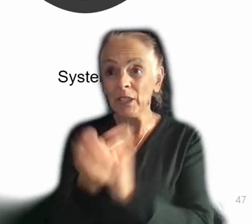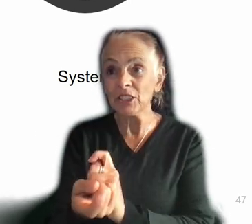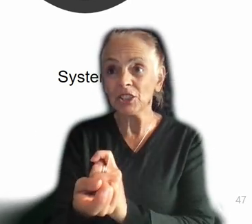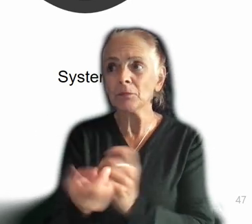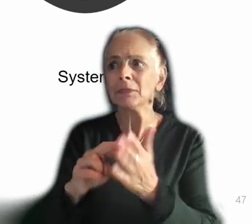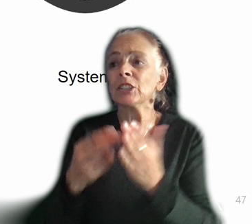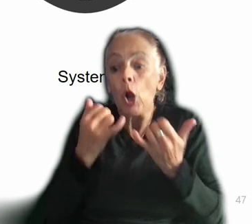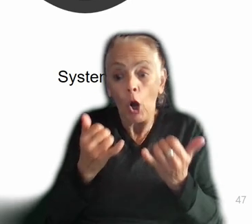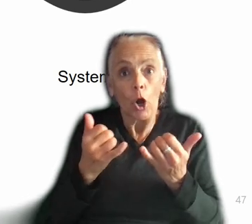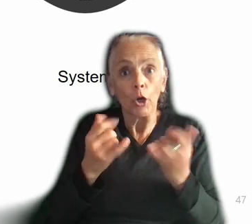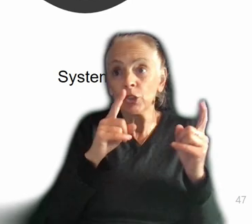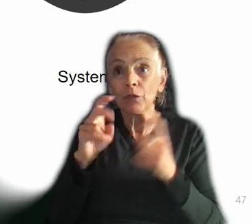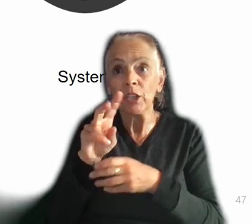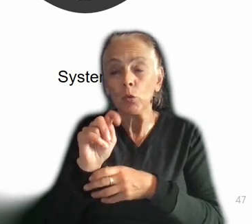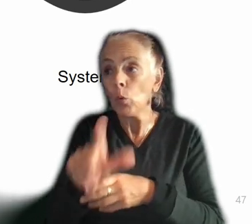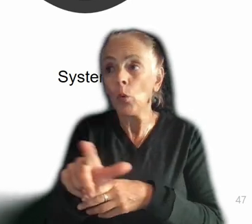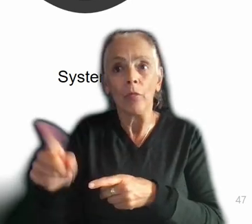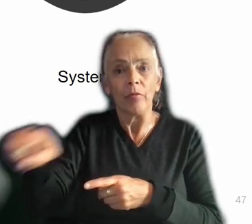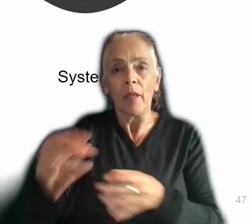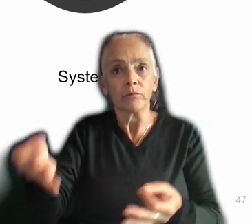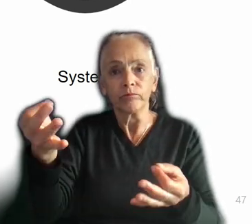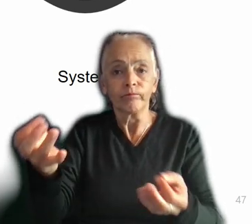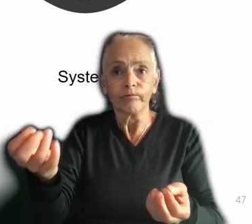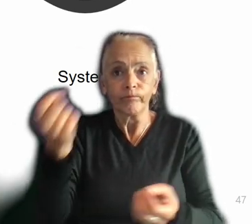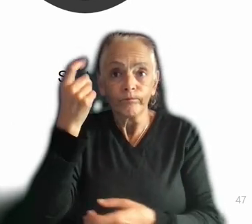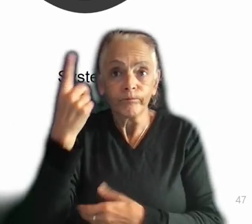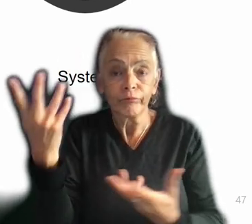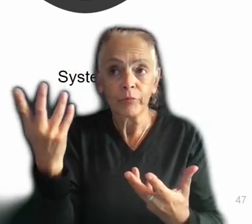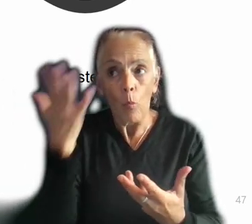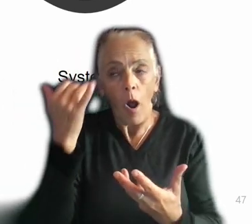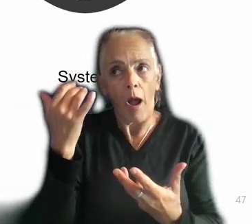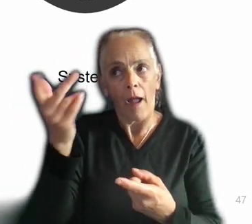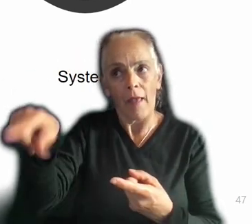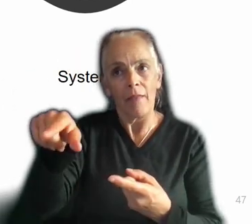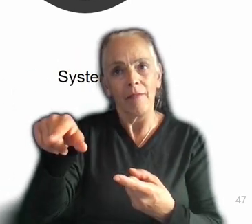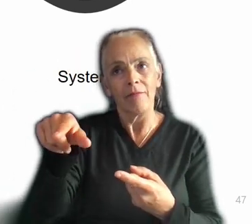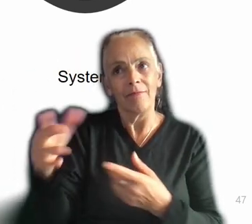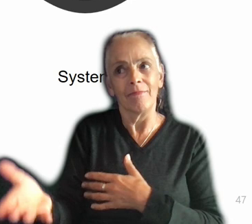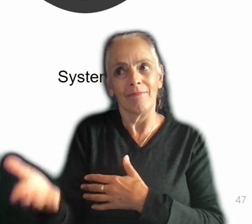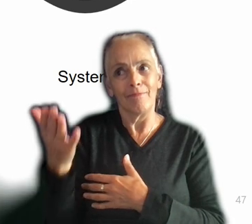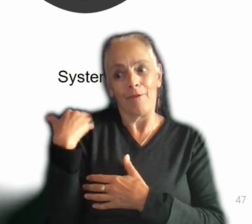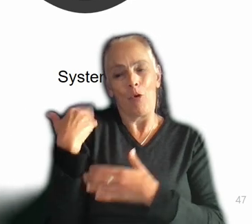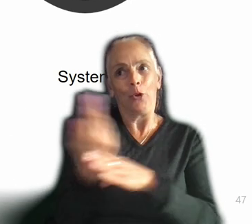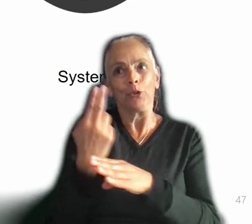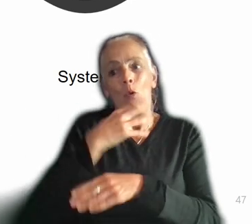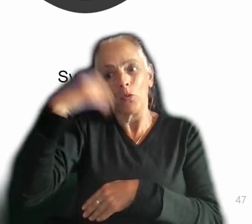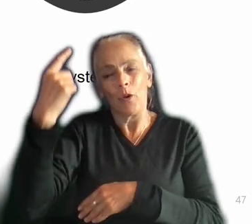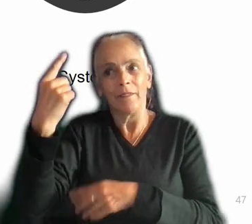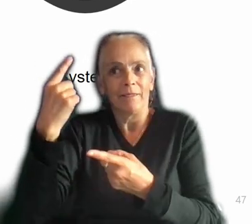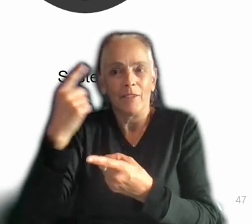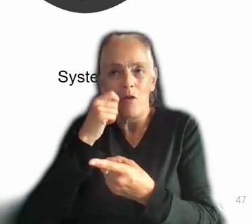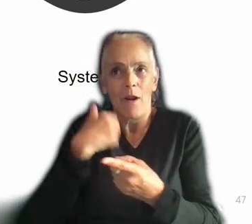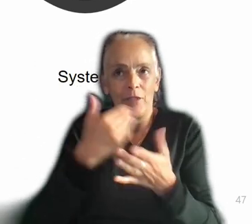because they grew up with the old survey tool, right? At the same time, they are so much better at system thinking